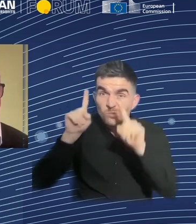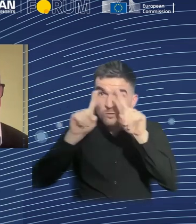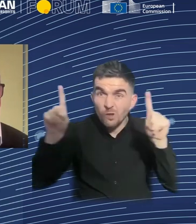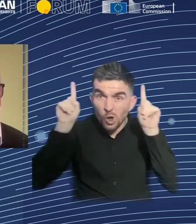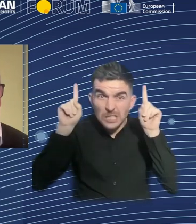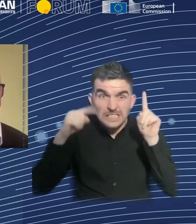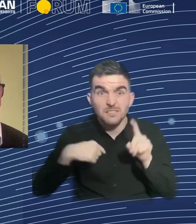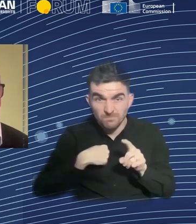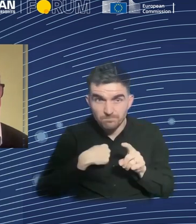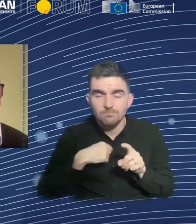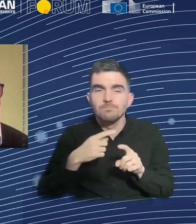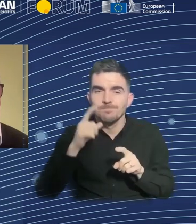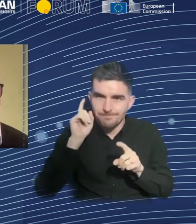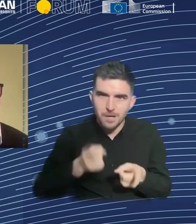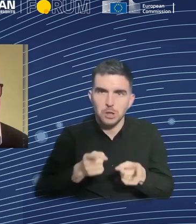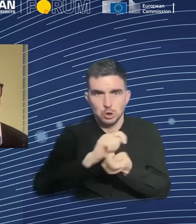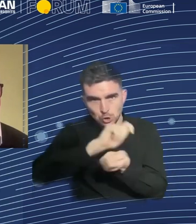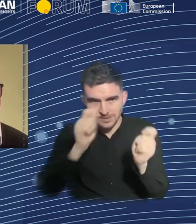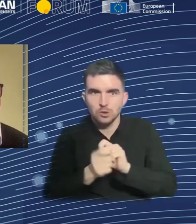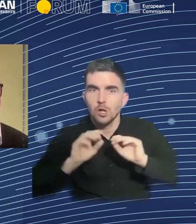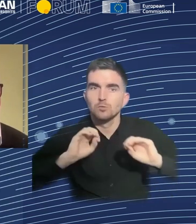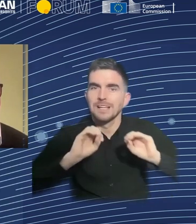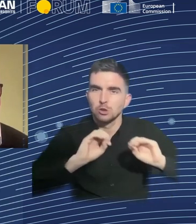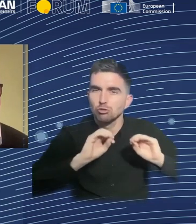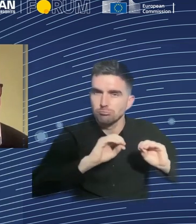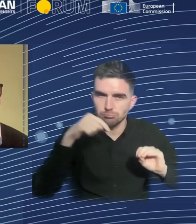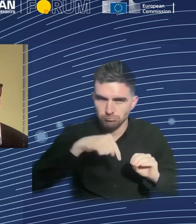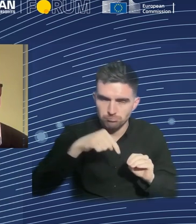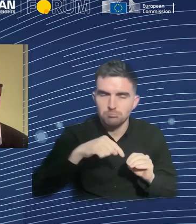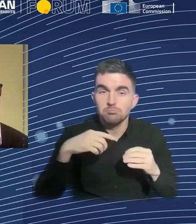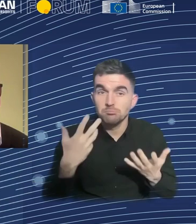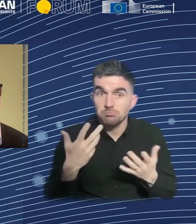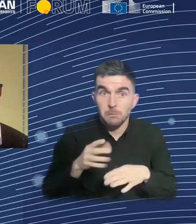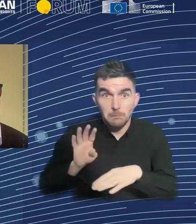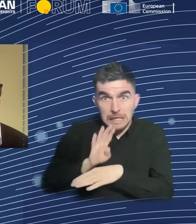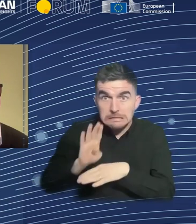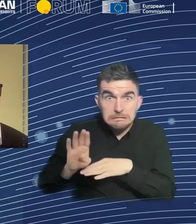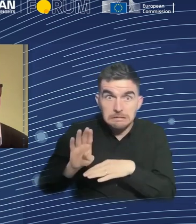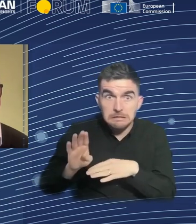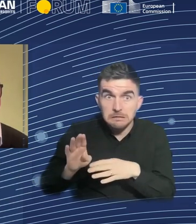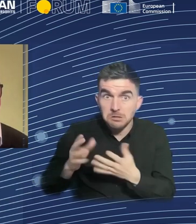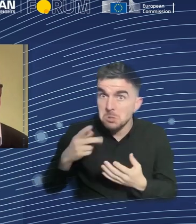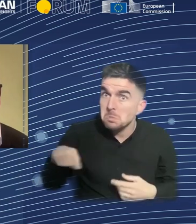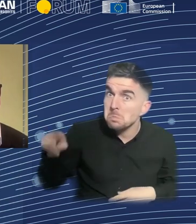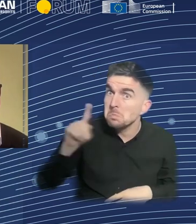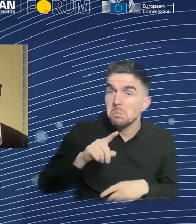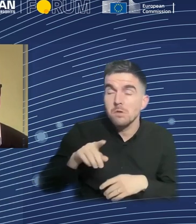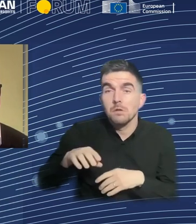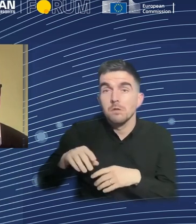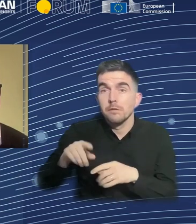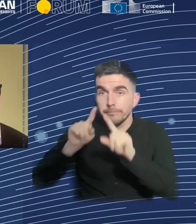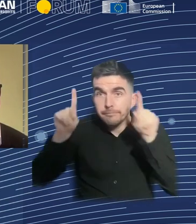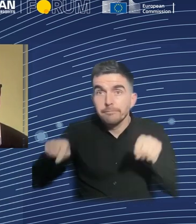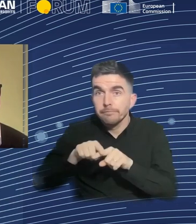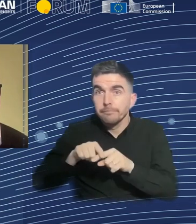mails and we use other apps. So I think we have changed. When we were children, we